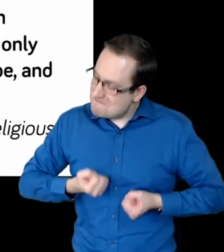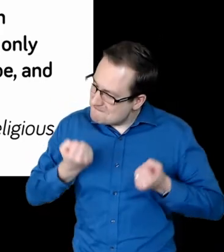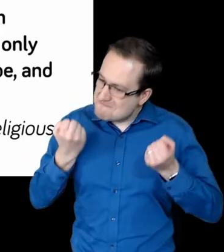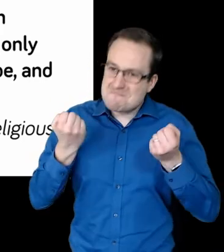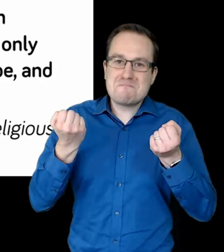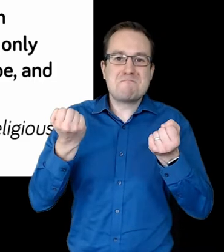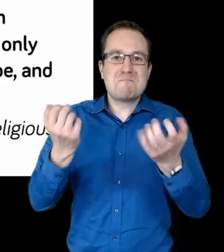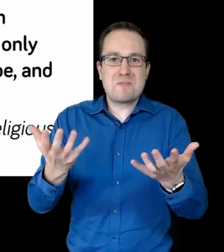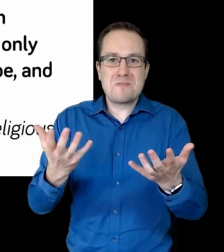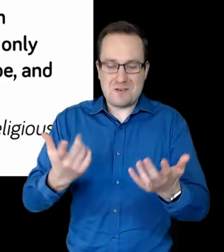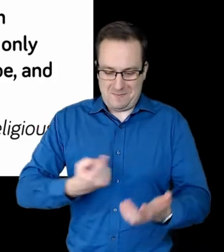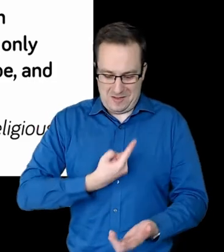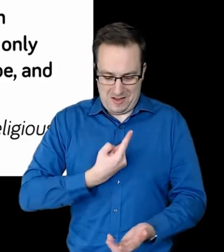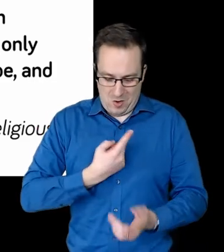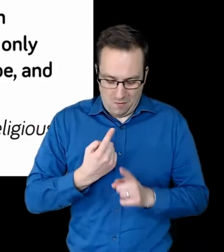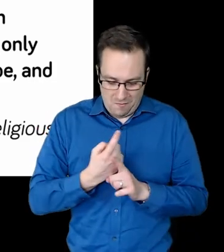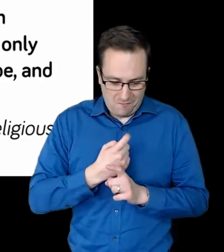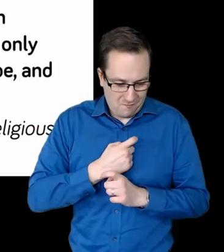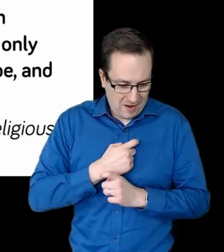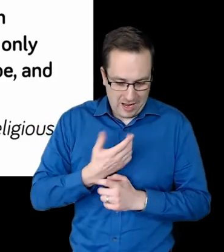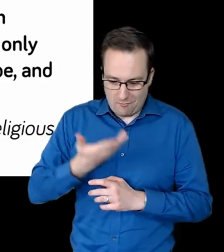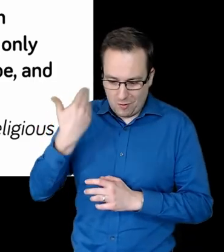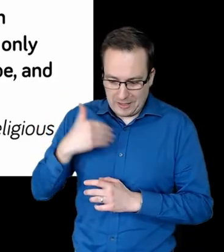bound by the fears of yesterday.